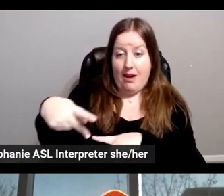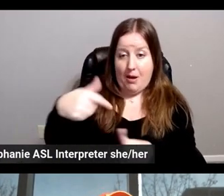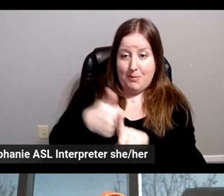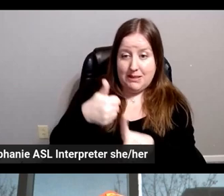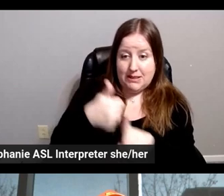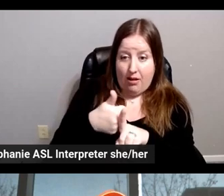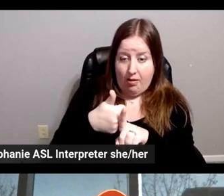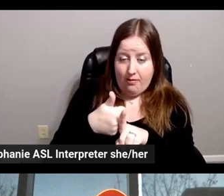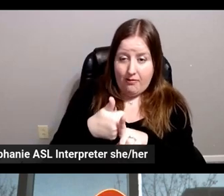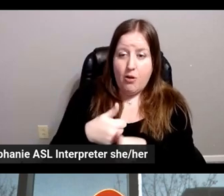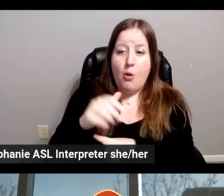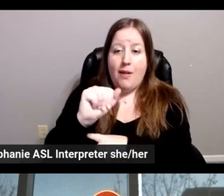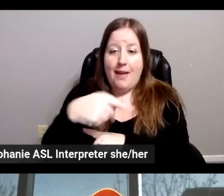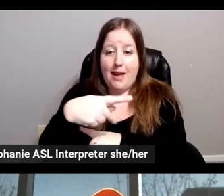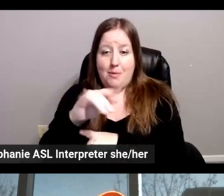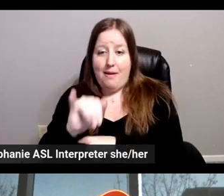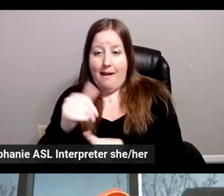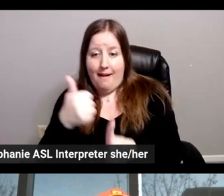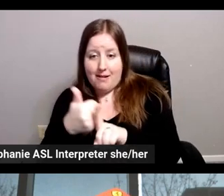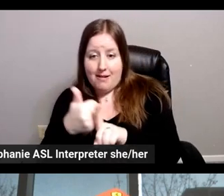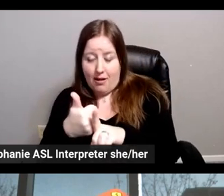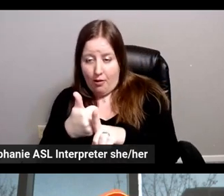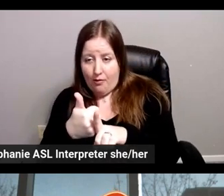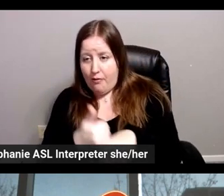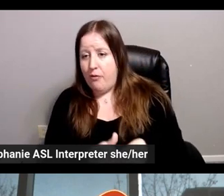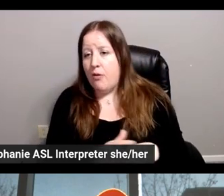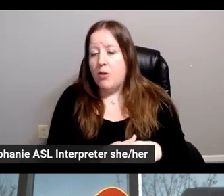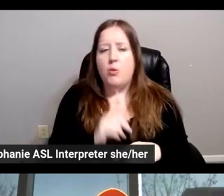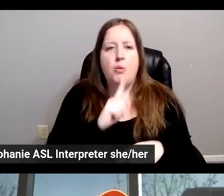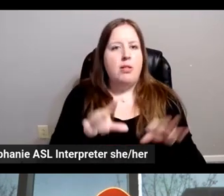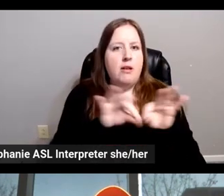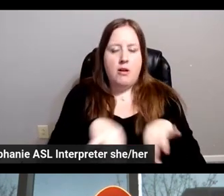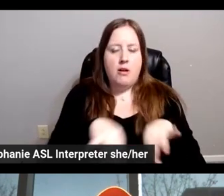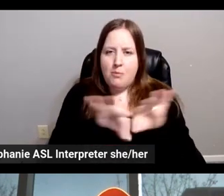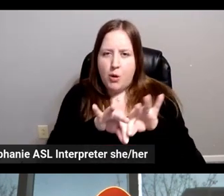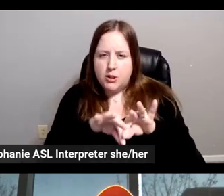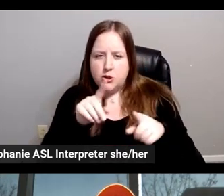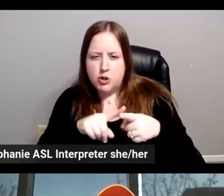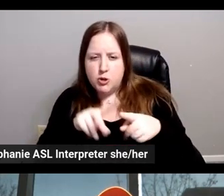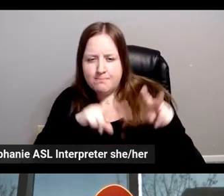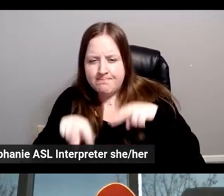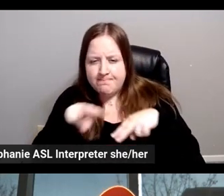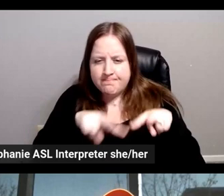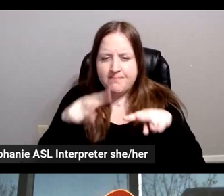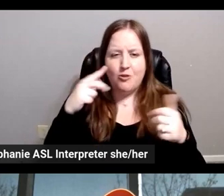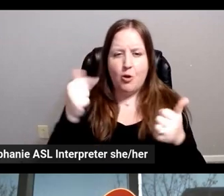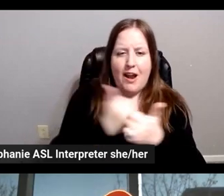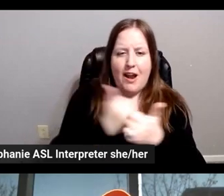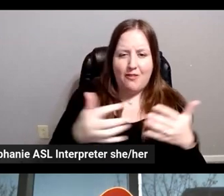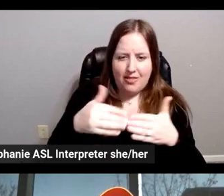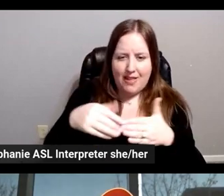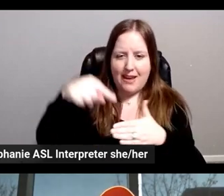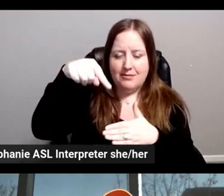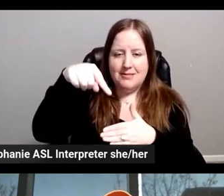or the API itself. It's also something that is really important to evaluate for everything that is downstream, for all the backend